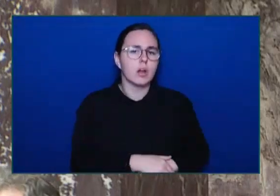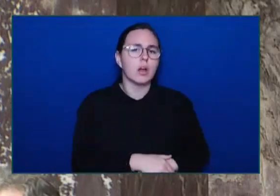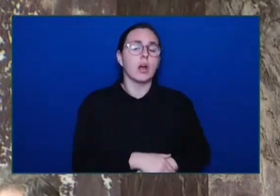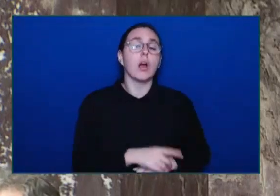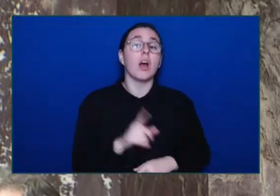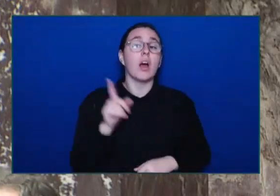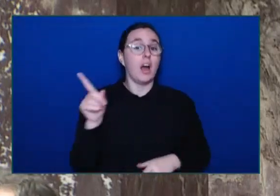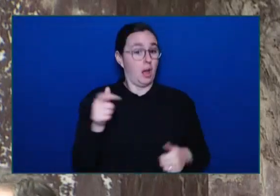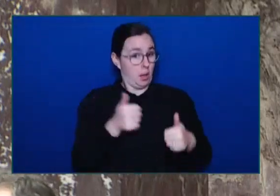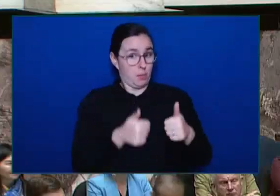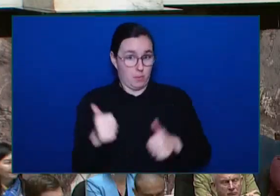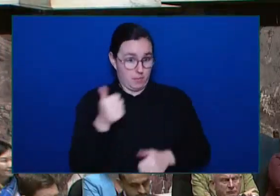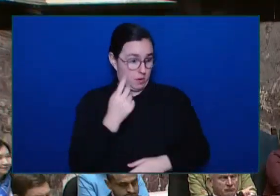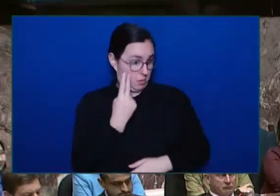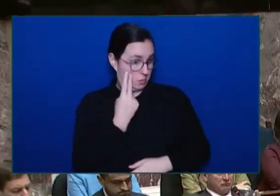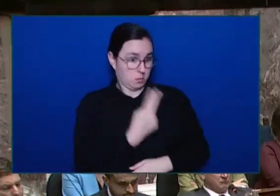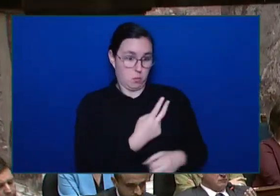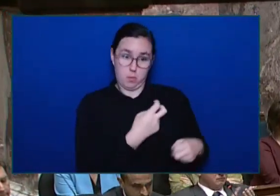in the work that's happened here.